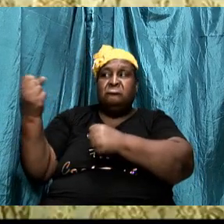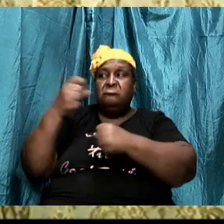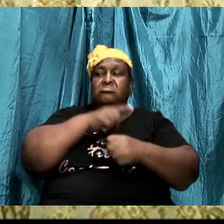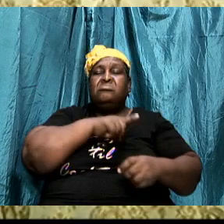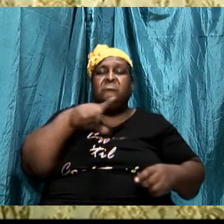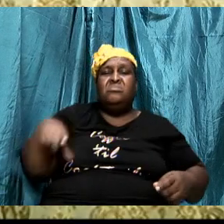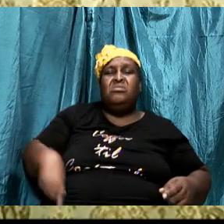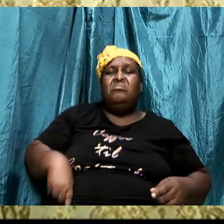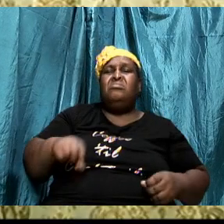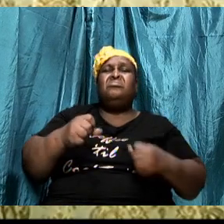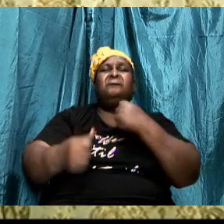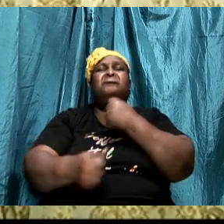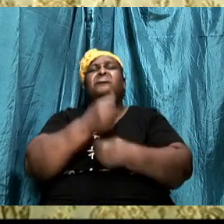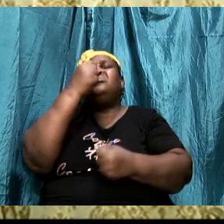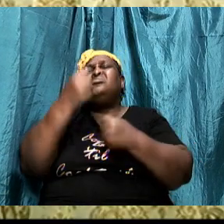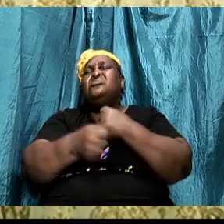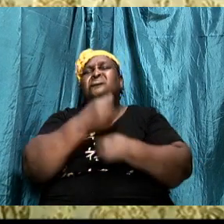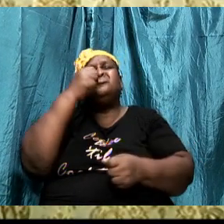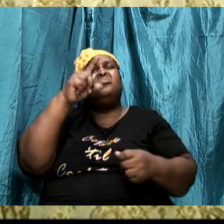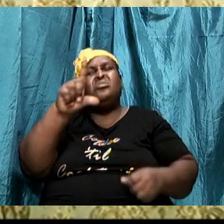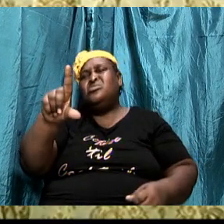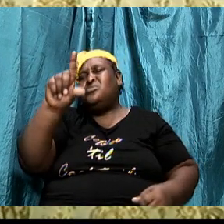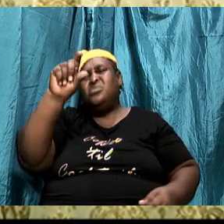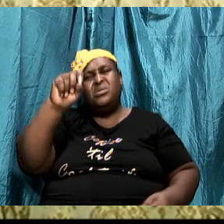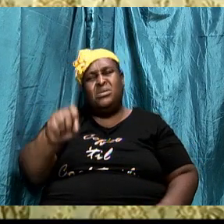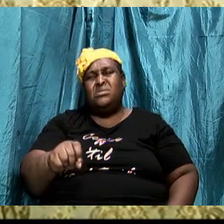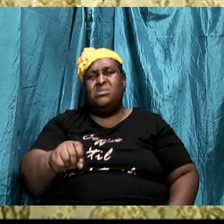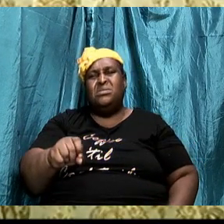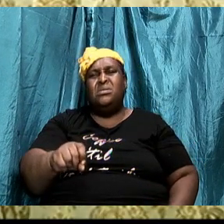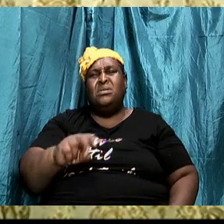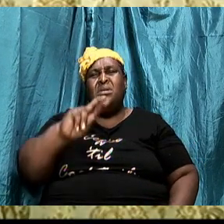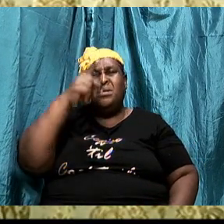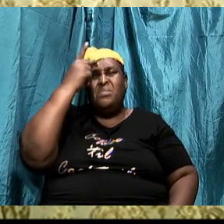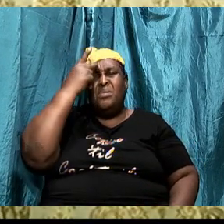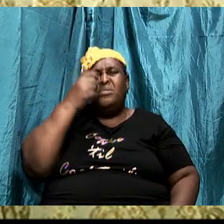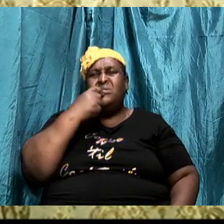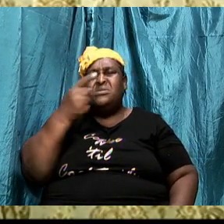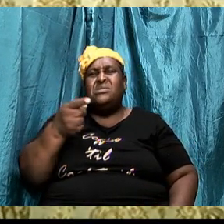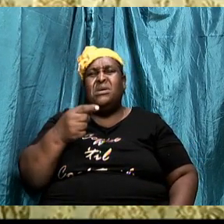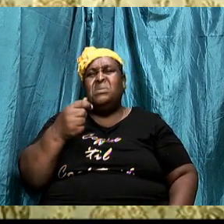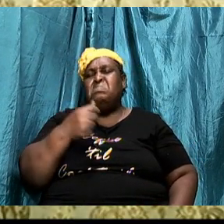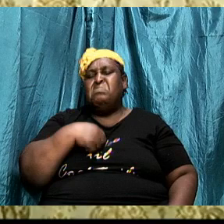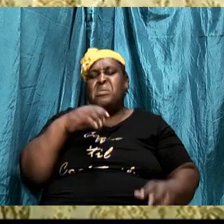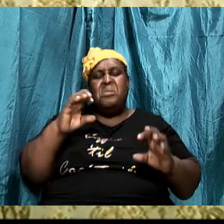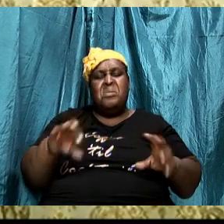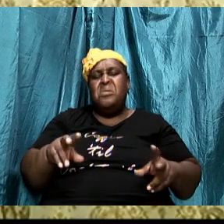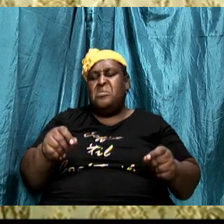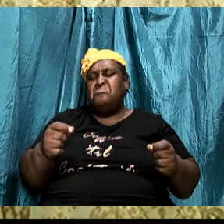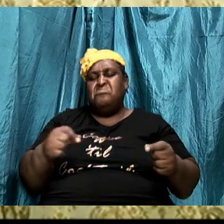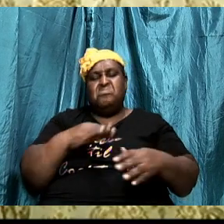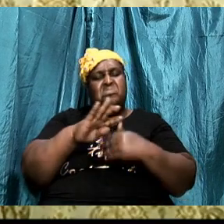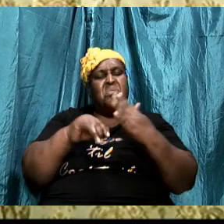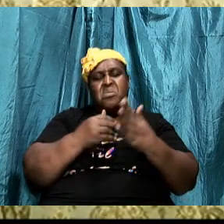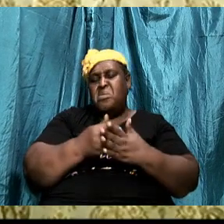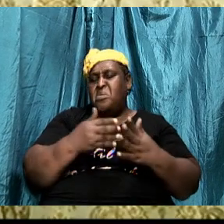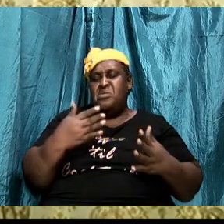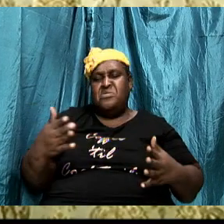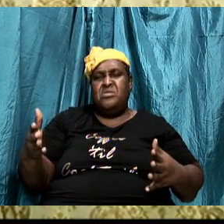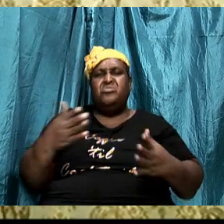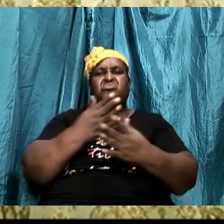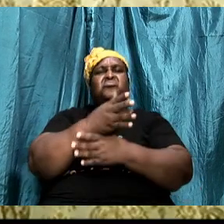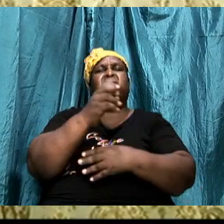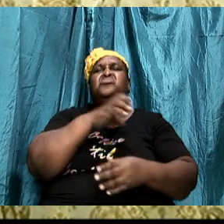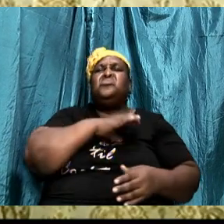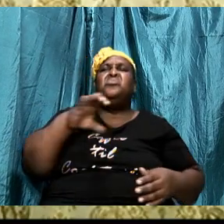Paul says, I can do all things through Christ who strength strengthens me. When we are